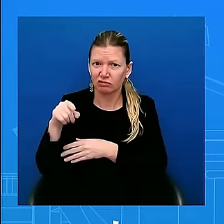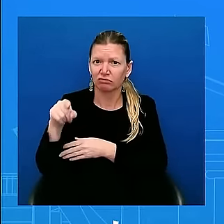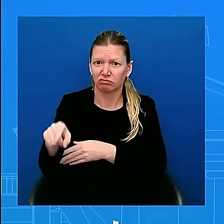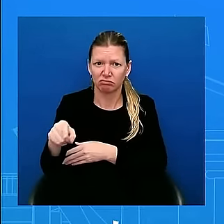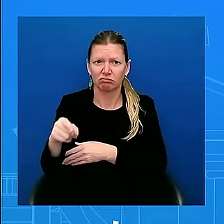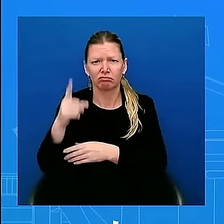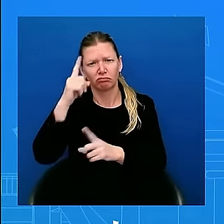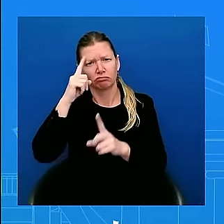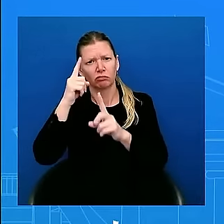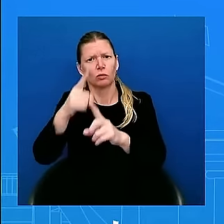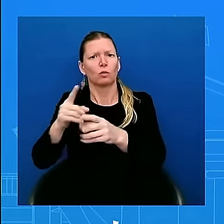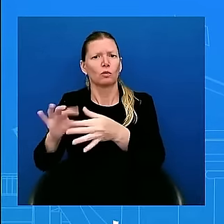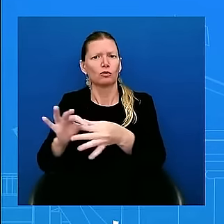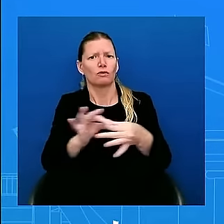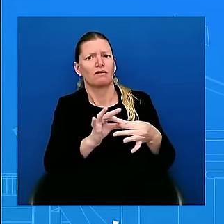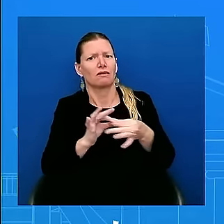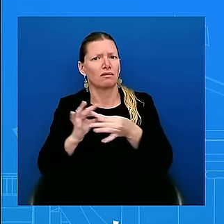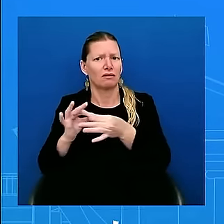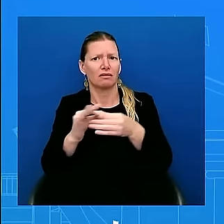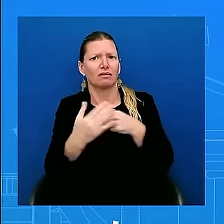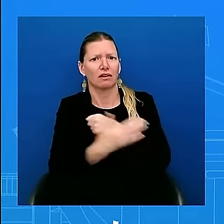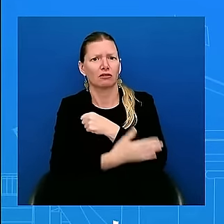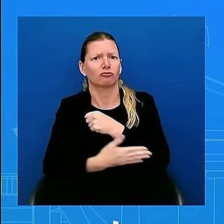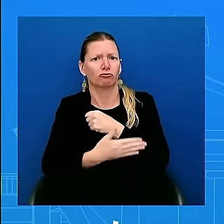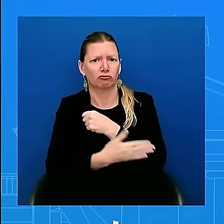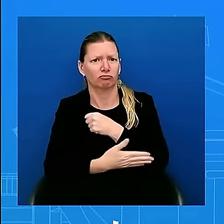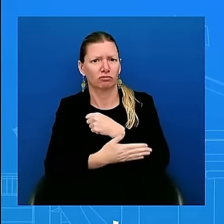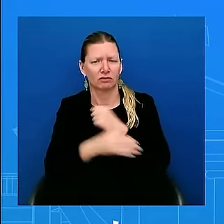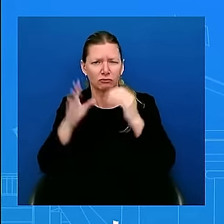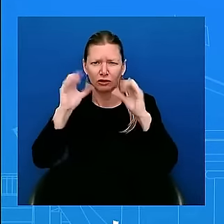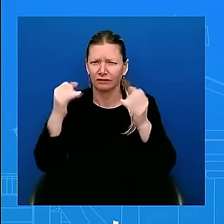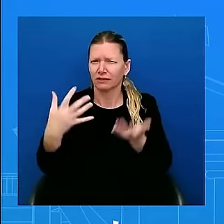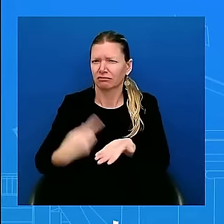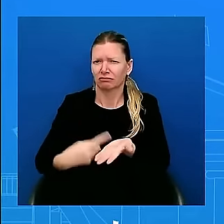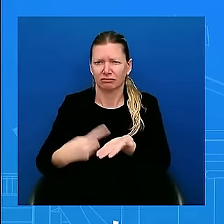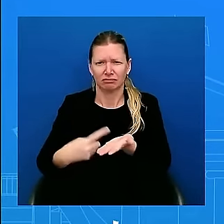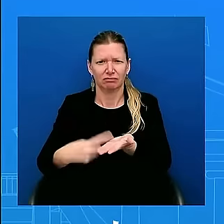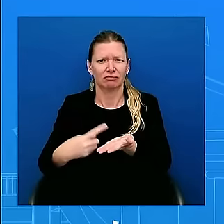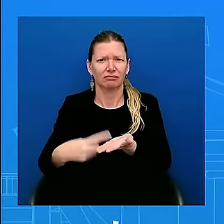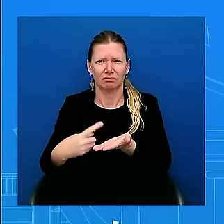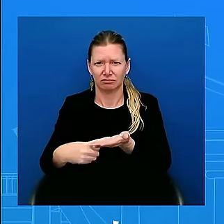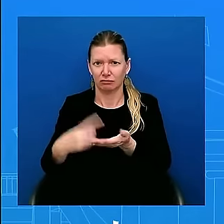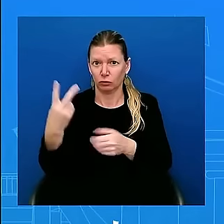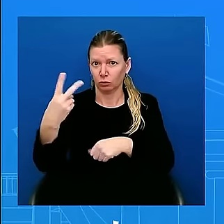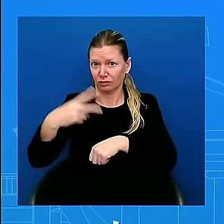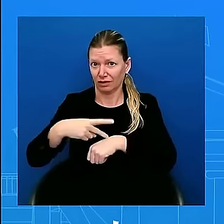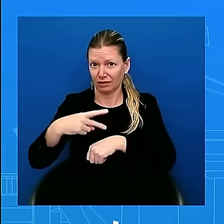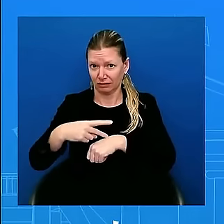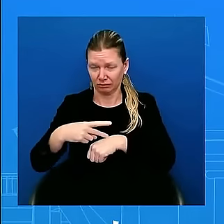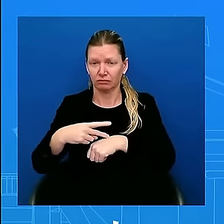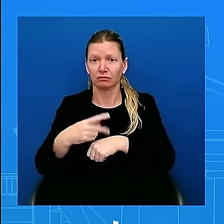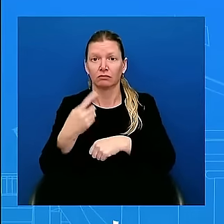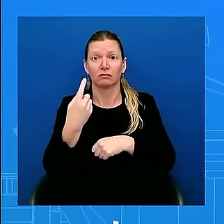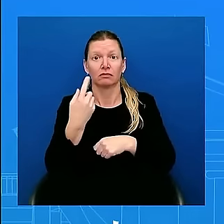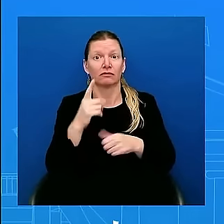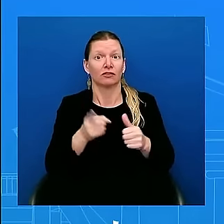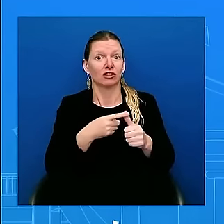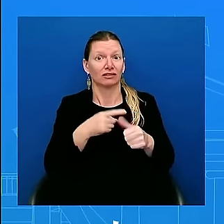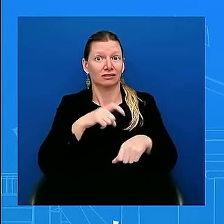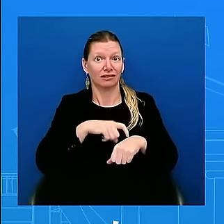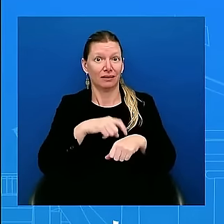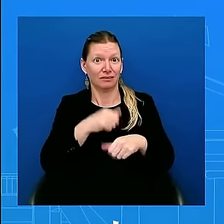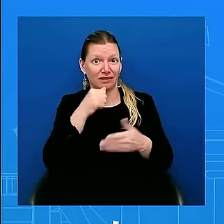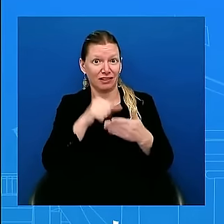Look, the president has talked about this twice. One in a letter that he addressed to the American people on Sunday, laying out a very